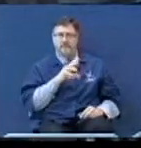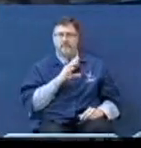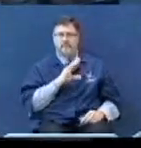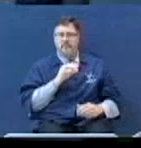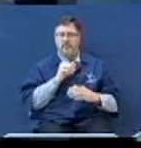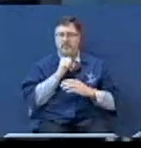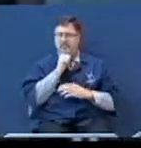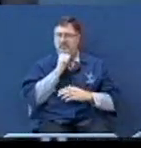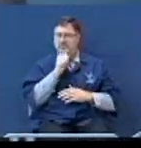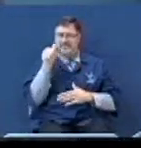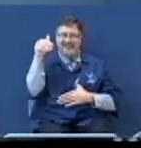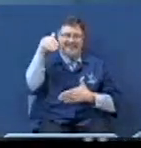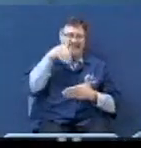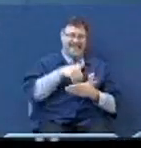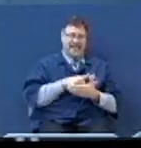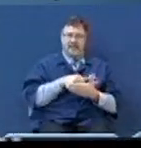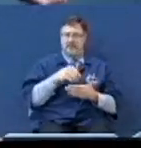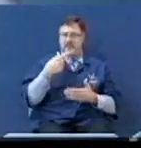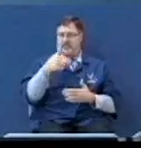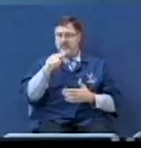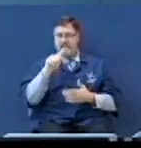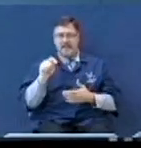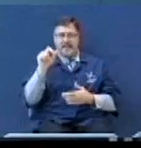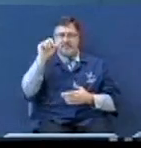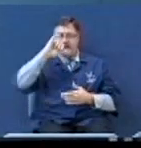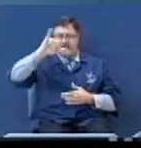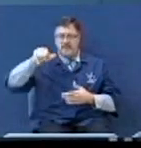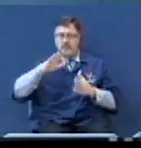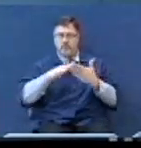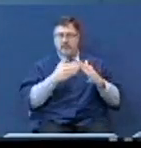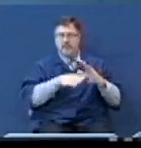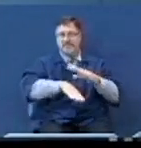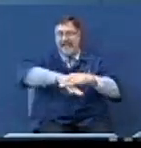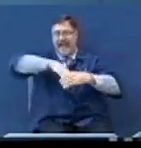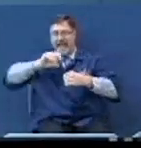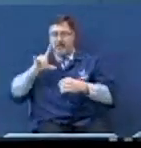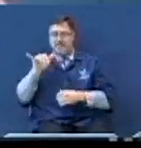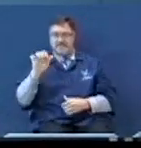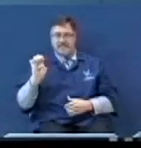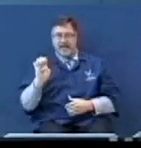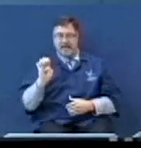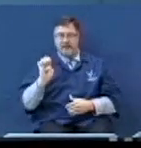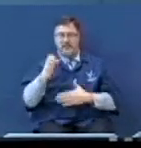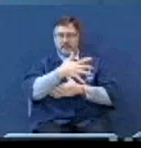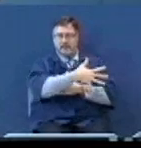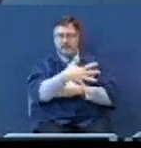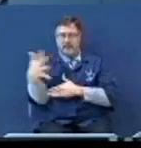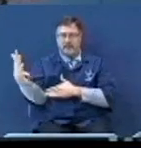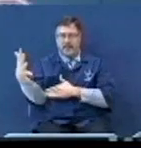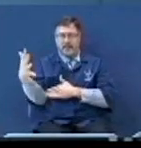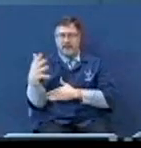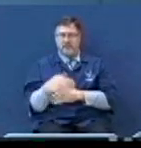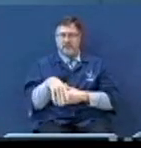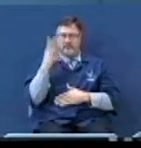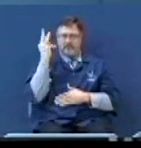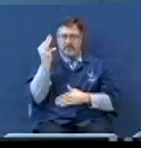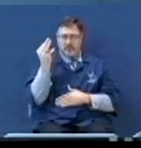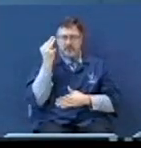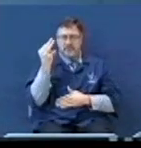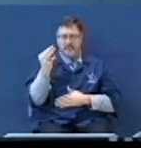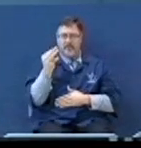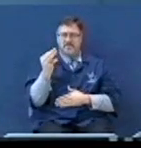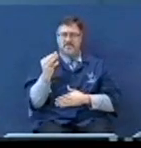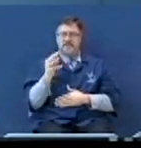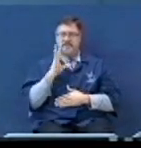wasn't inside the gates of Jerusalem. It was without the gate. Lee Robson preaches a message, it's the bus that